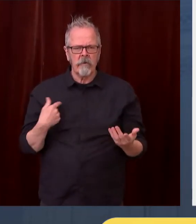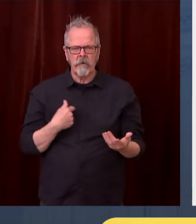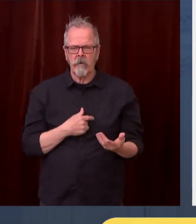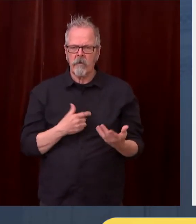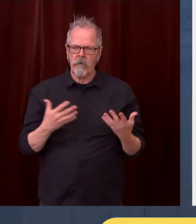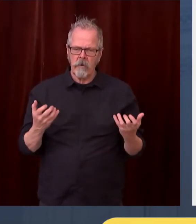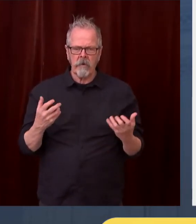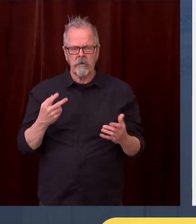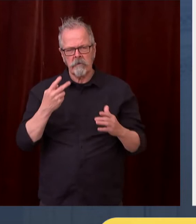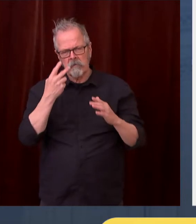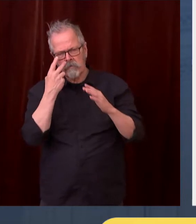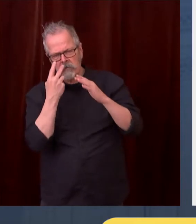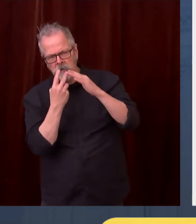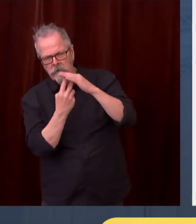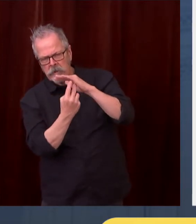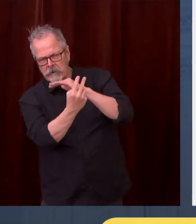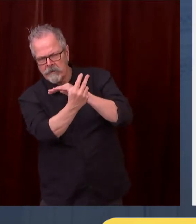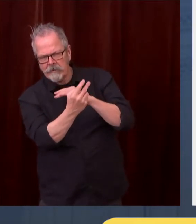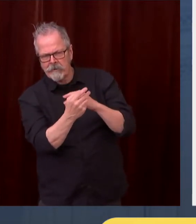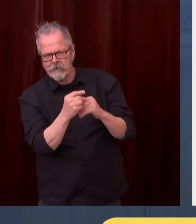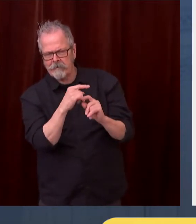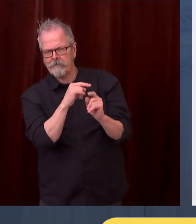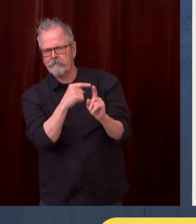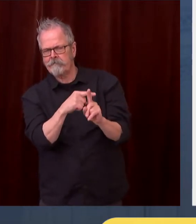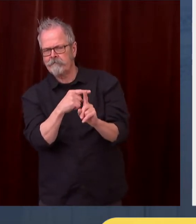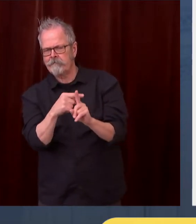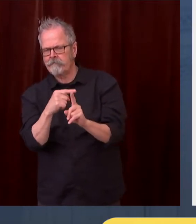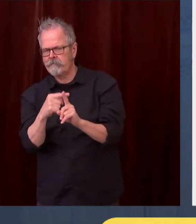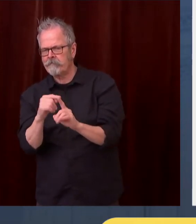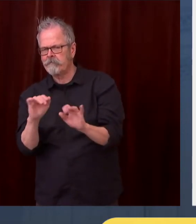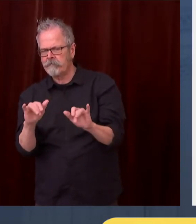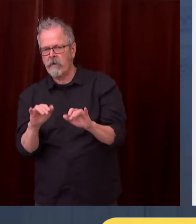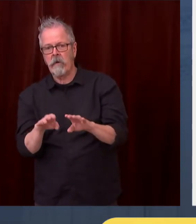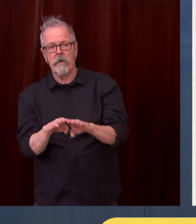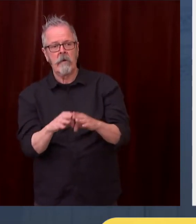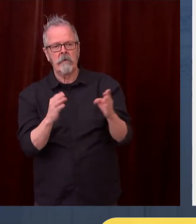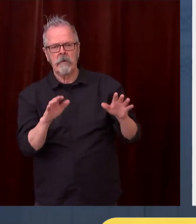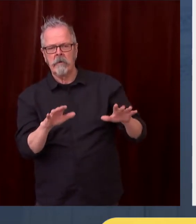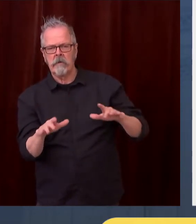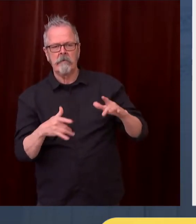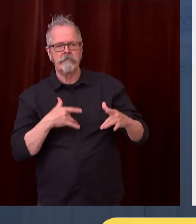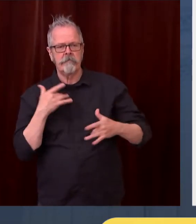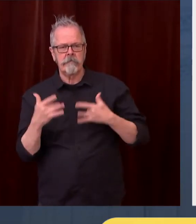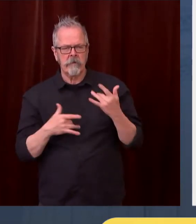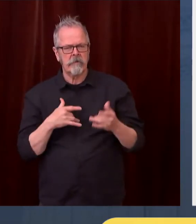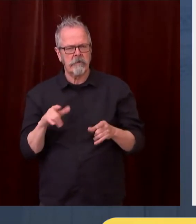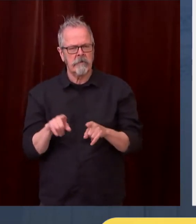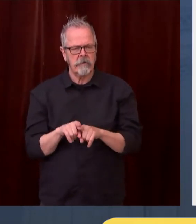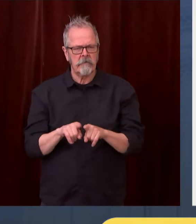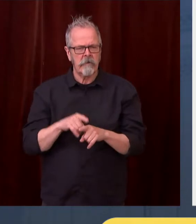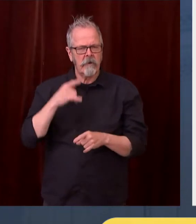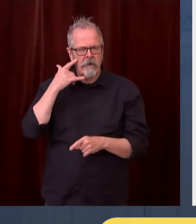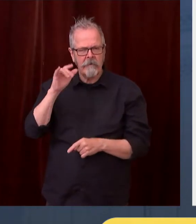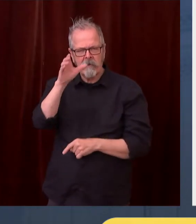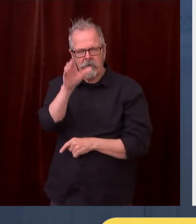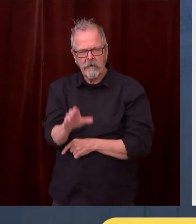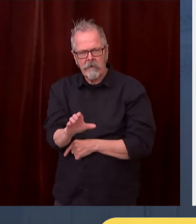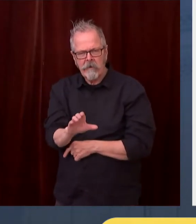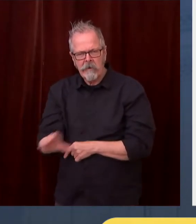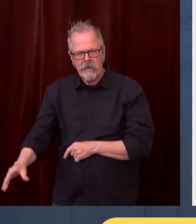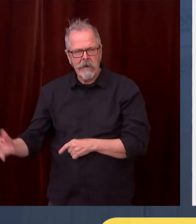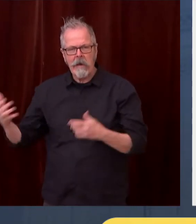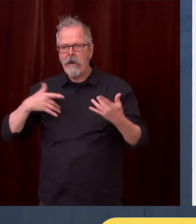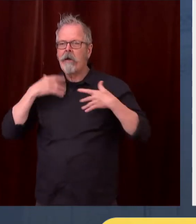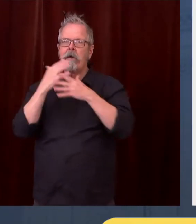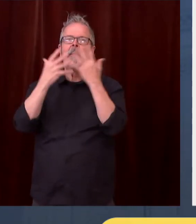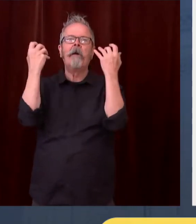phase of the situation as anyone else, we think it's important that we be mindful to have the same principles, the same ideals,